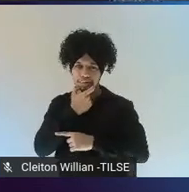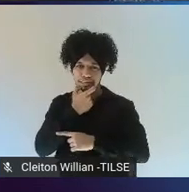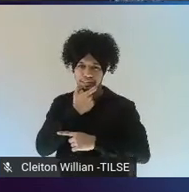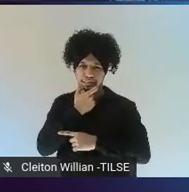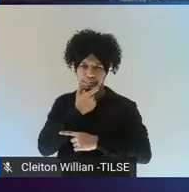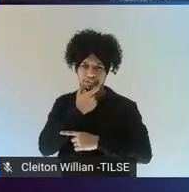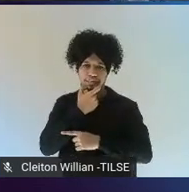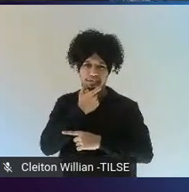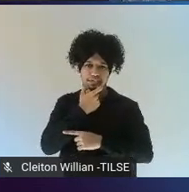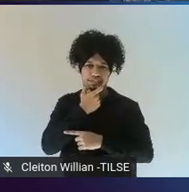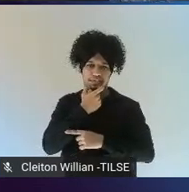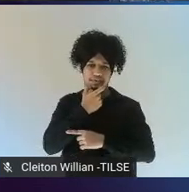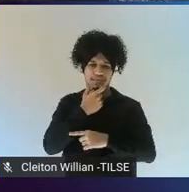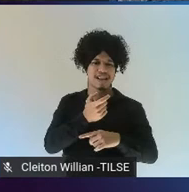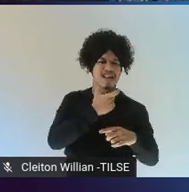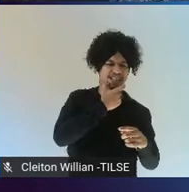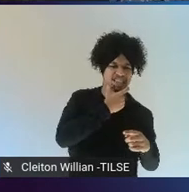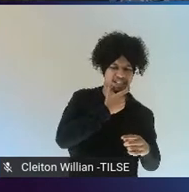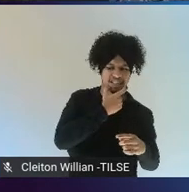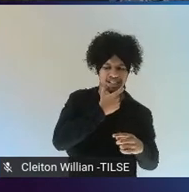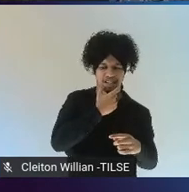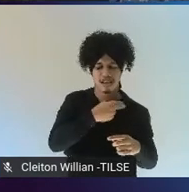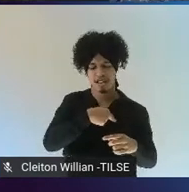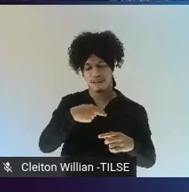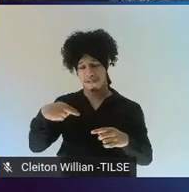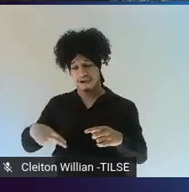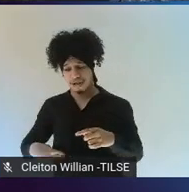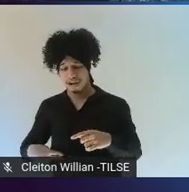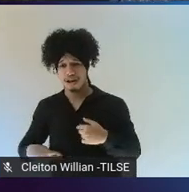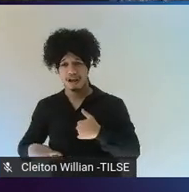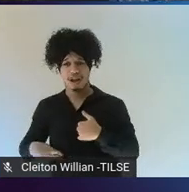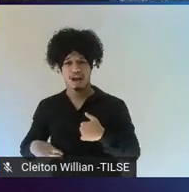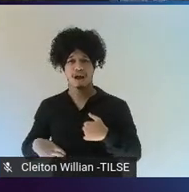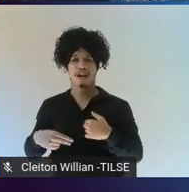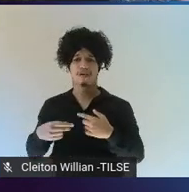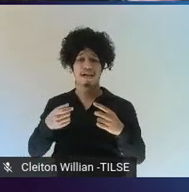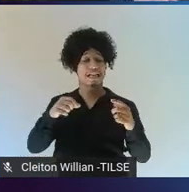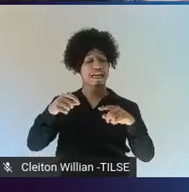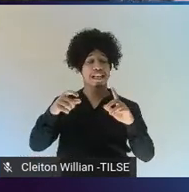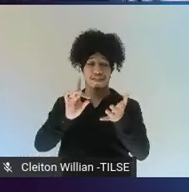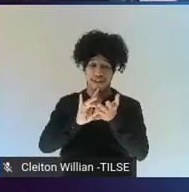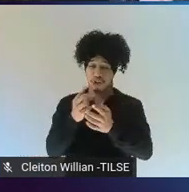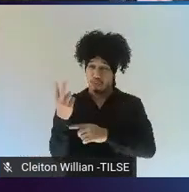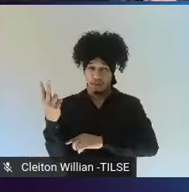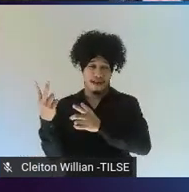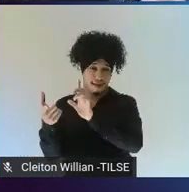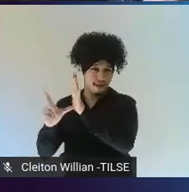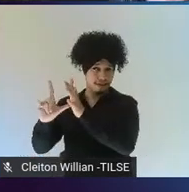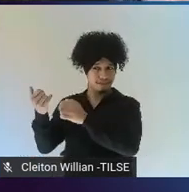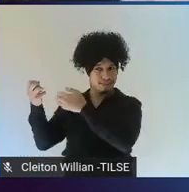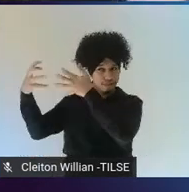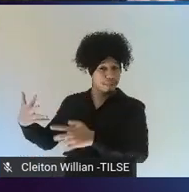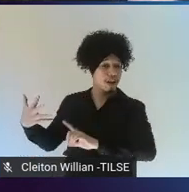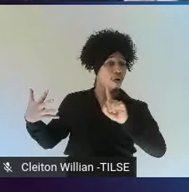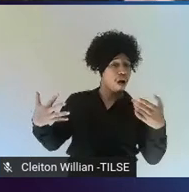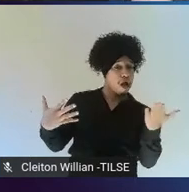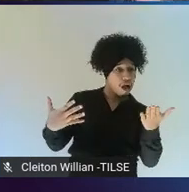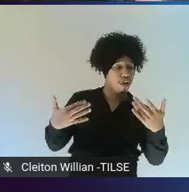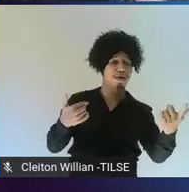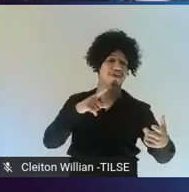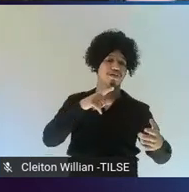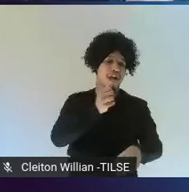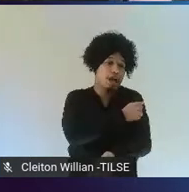and English, they've got three options to choose from. And this program mandated